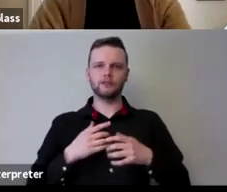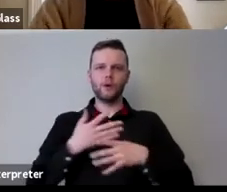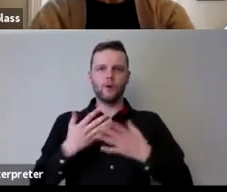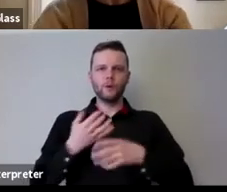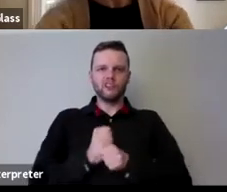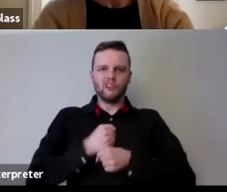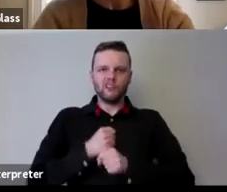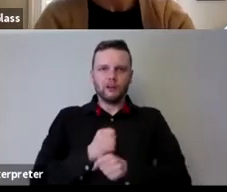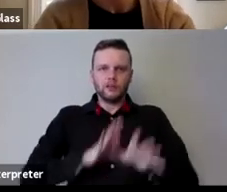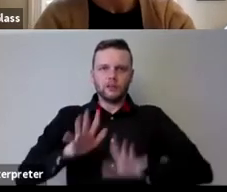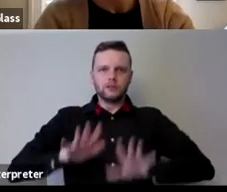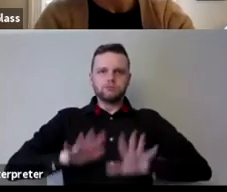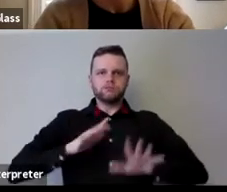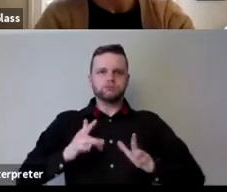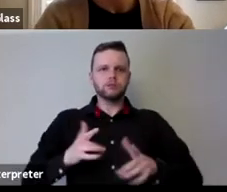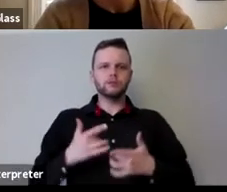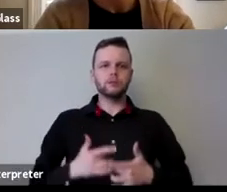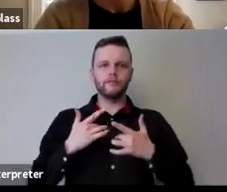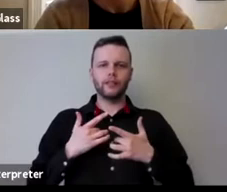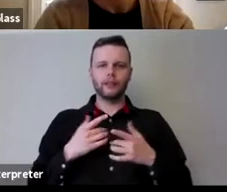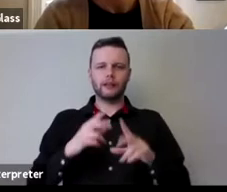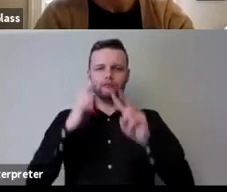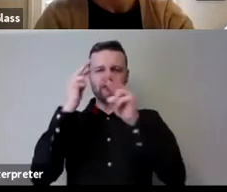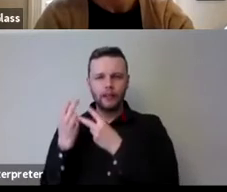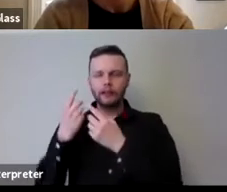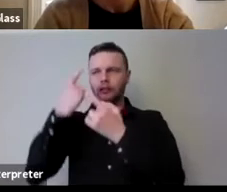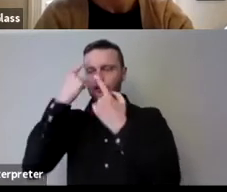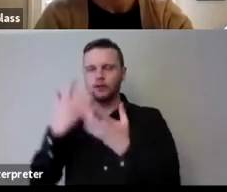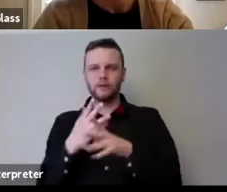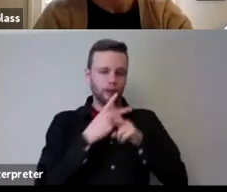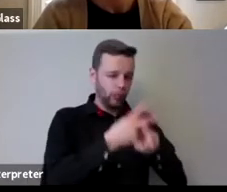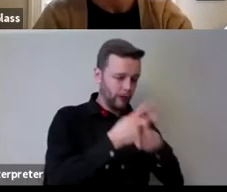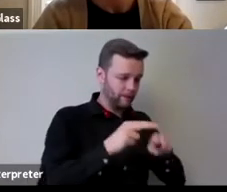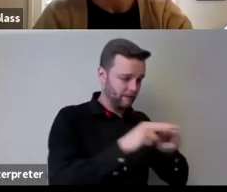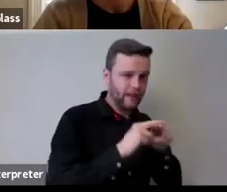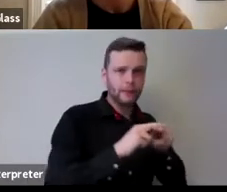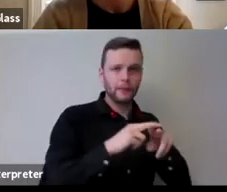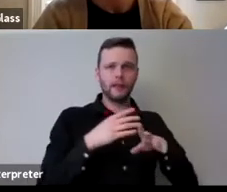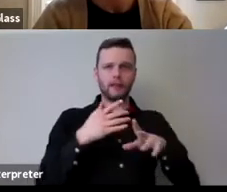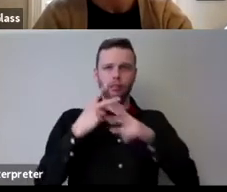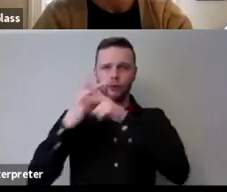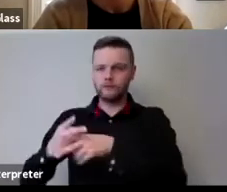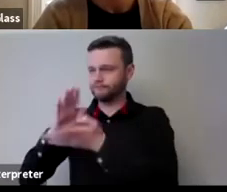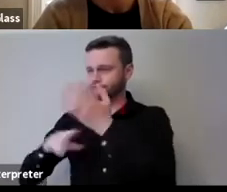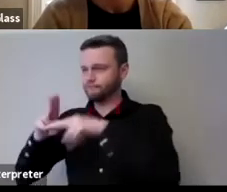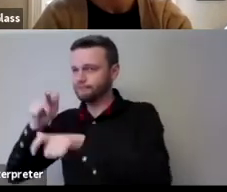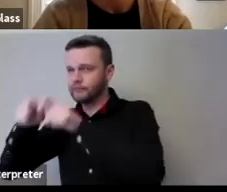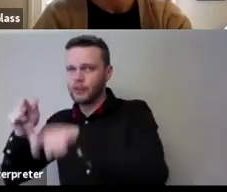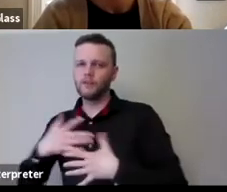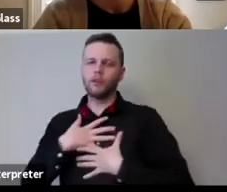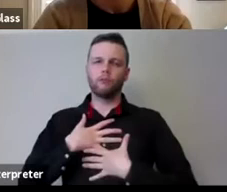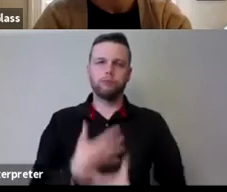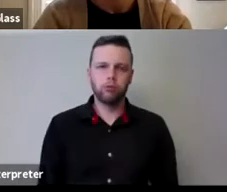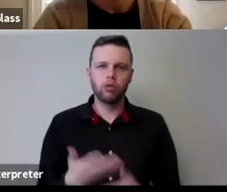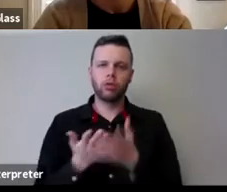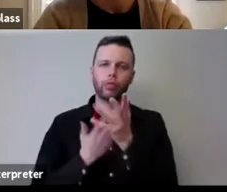and unable to make or reflect or think they're looking after families or looking after dependents and they're absolutely exhausted by